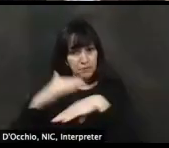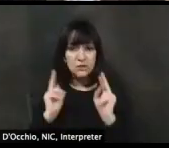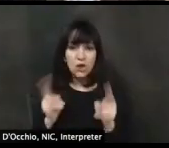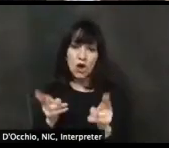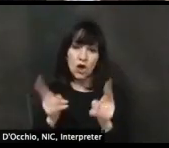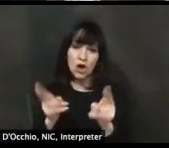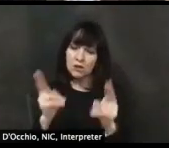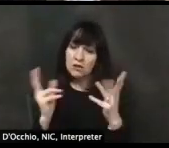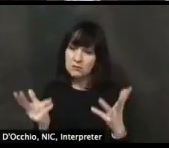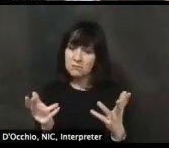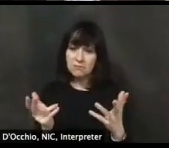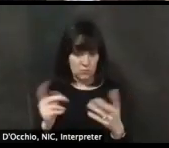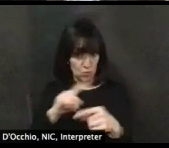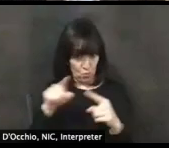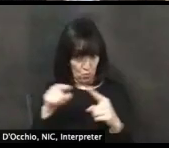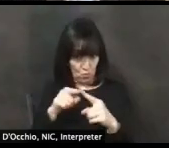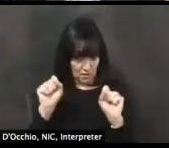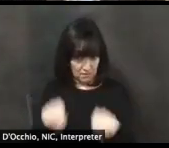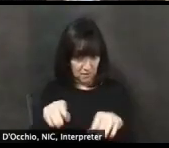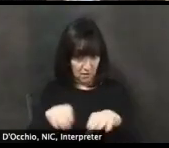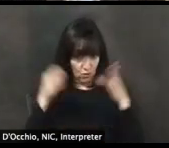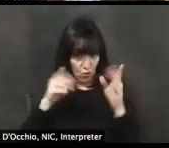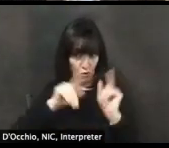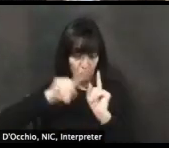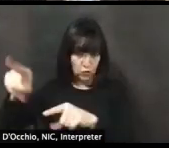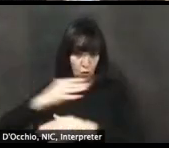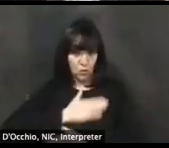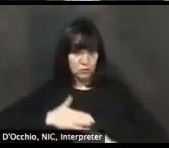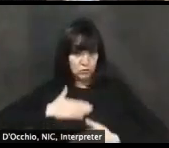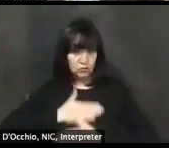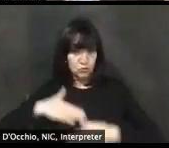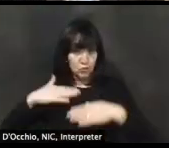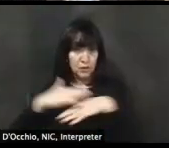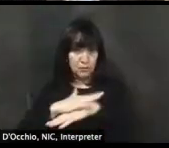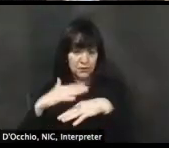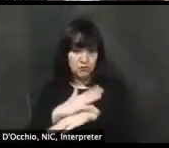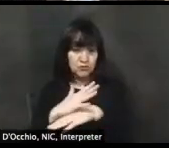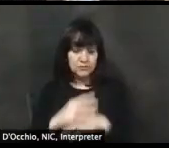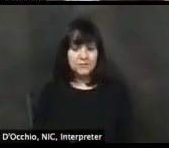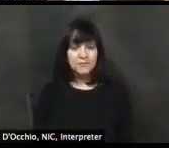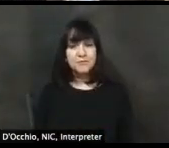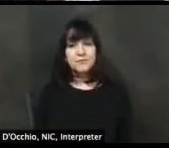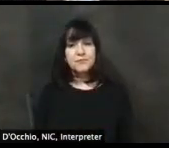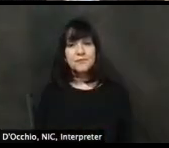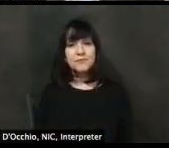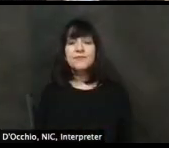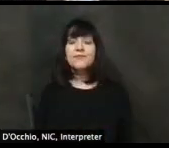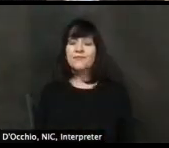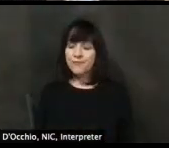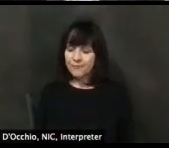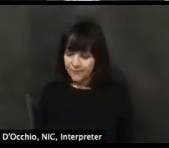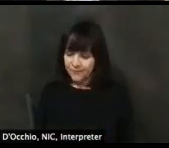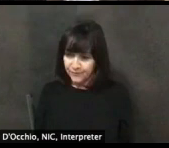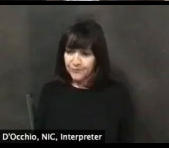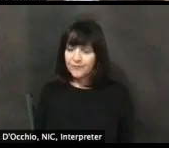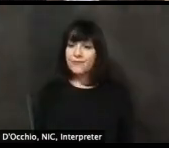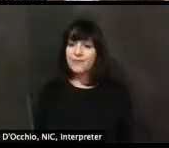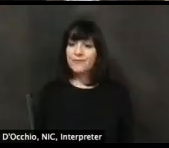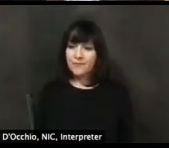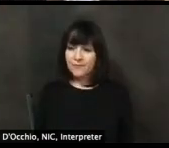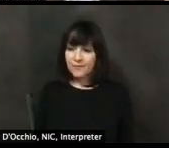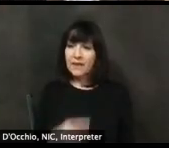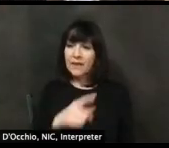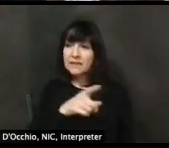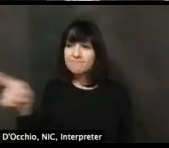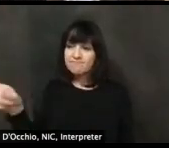as well. Yes. Um, you know, what I will say, um, for those who, um, know, know me and have, uh, been around with us